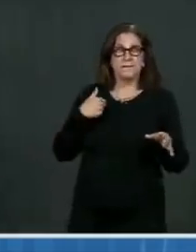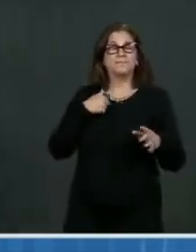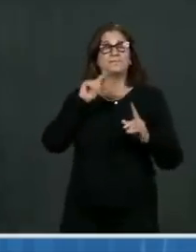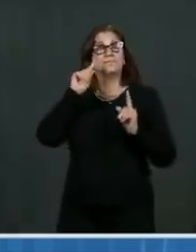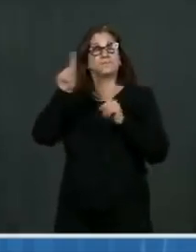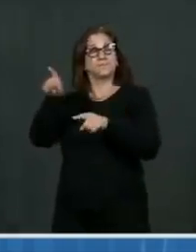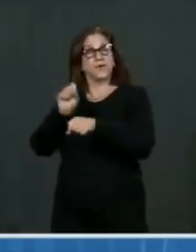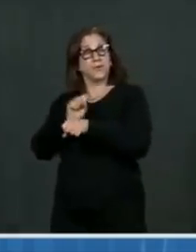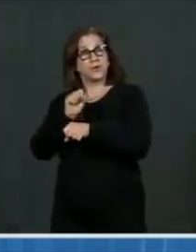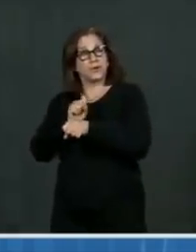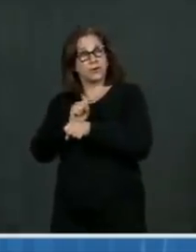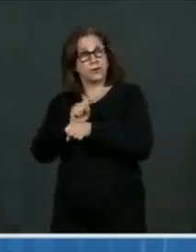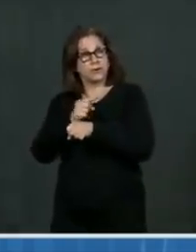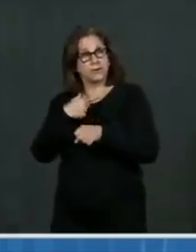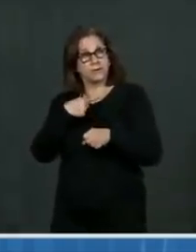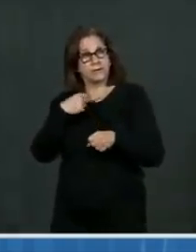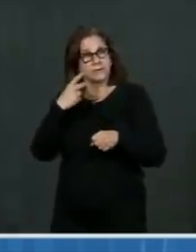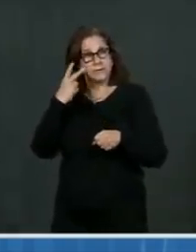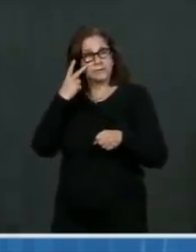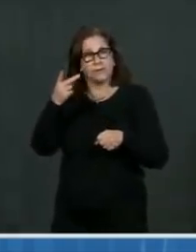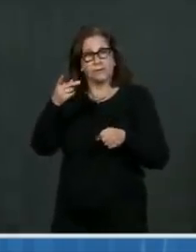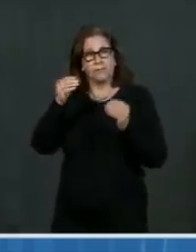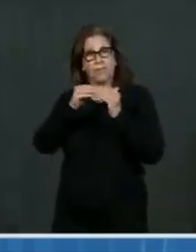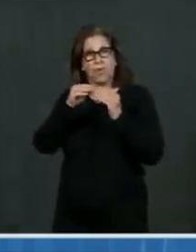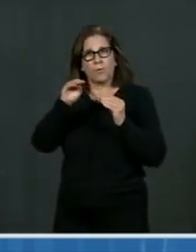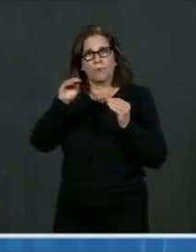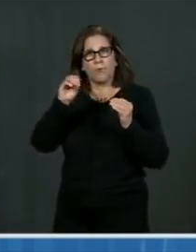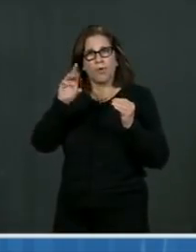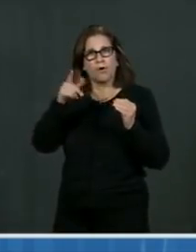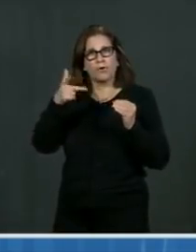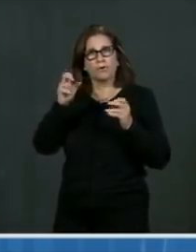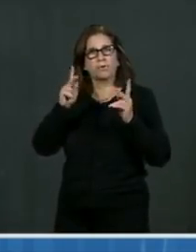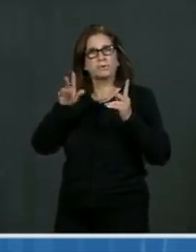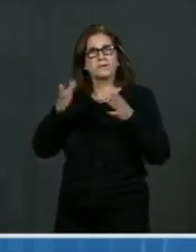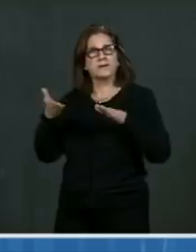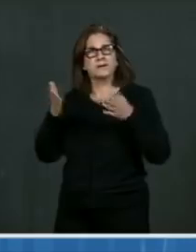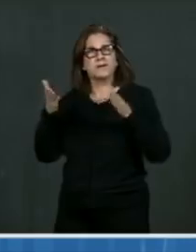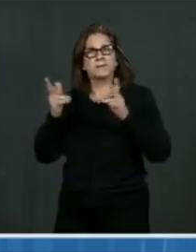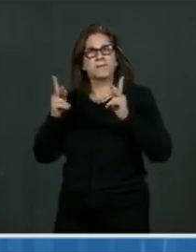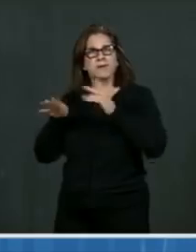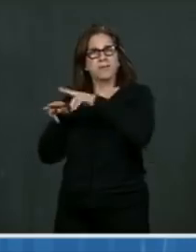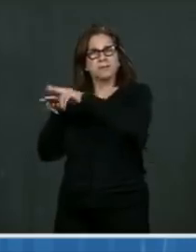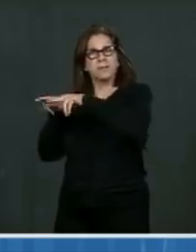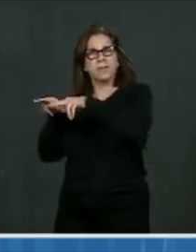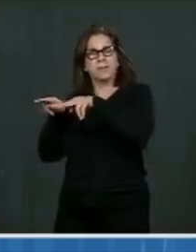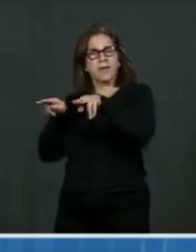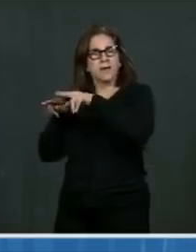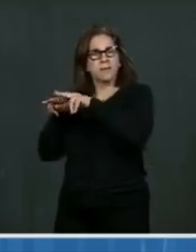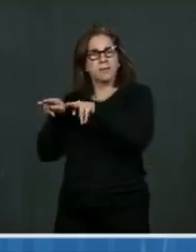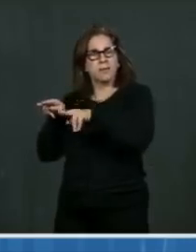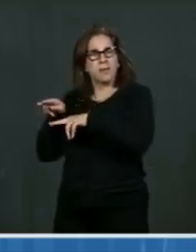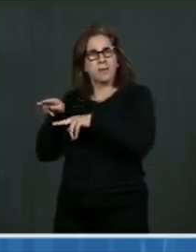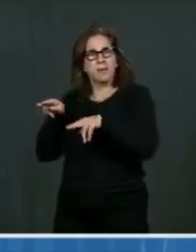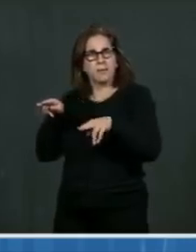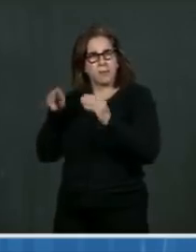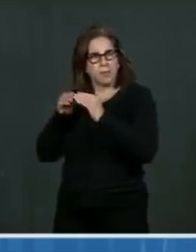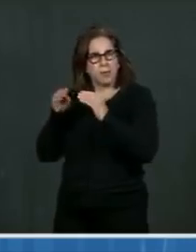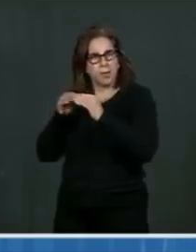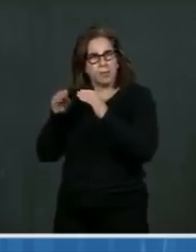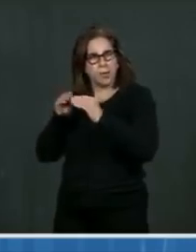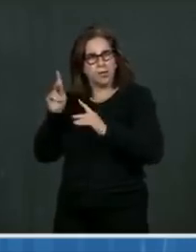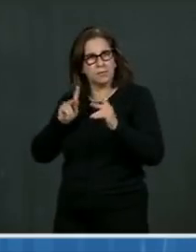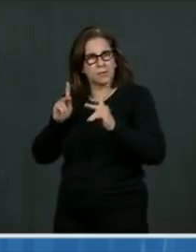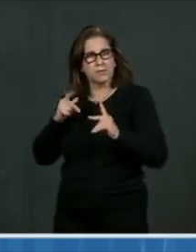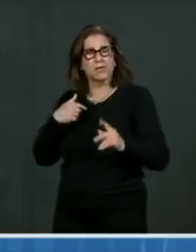I didn't know at the time when it would stop. We didn't have the science to tell us. We were just scared. We have come